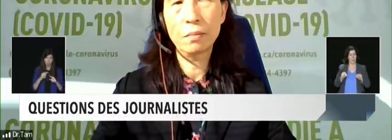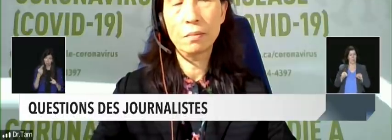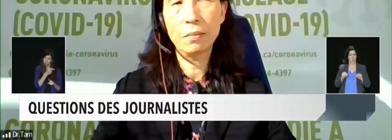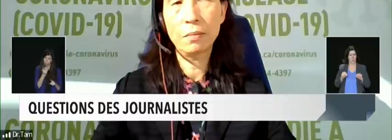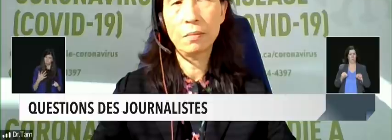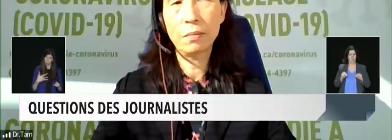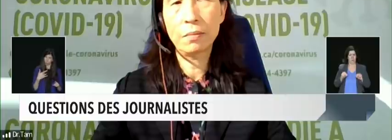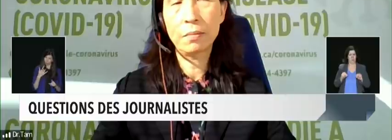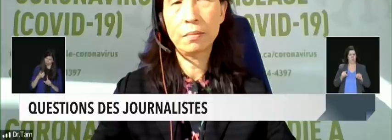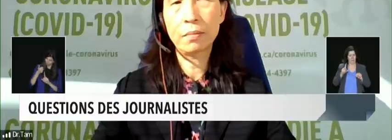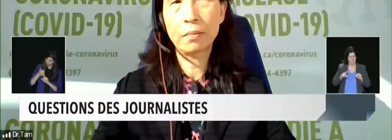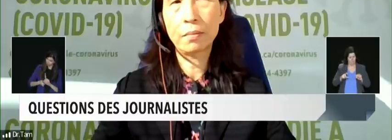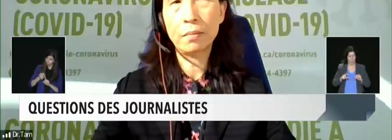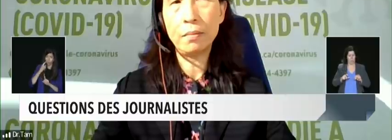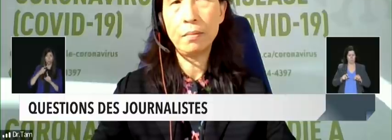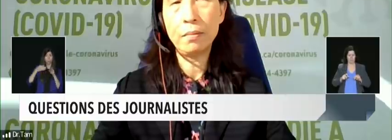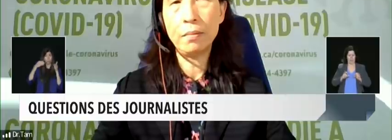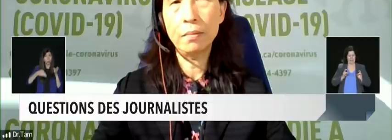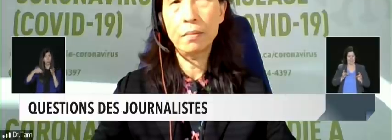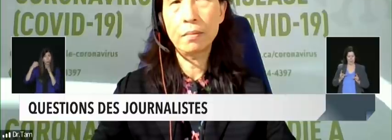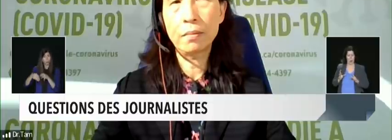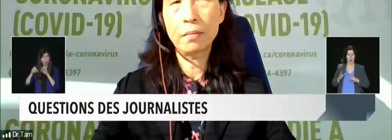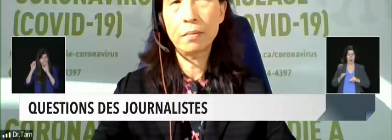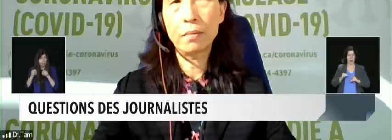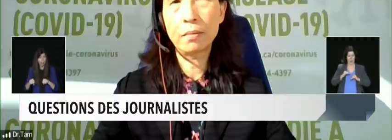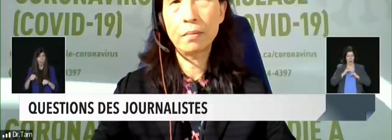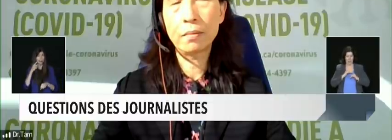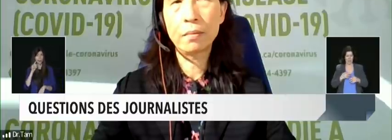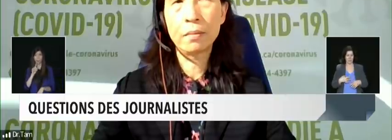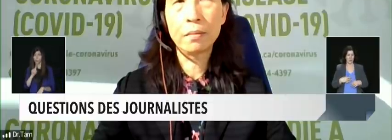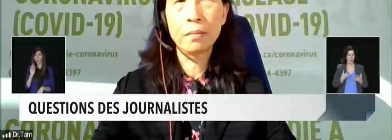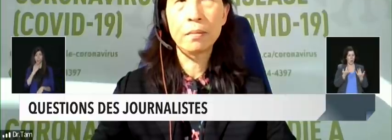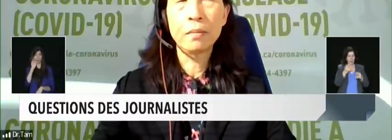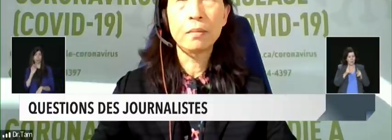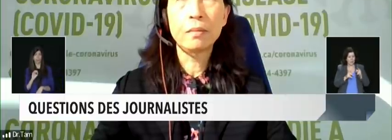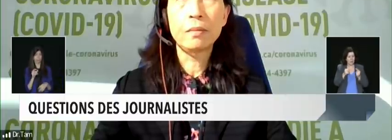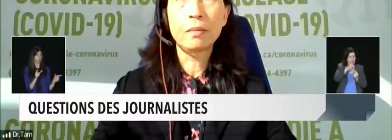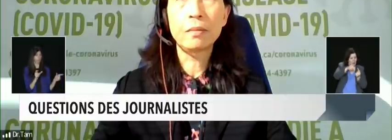protect themselves given the disparities that you've reported on in public health?